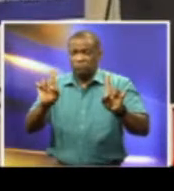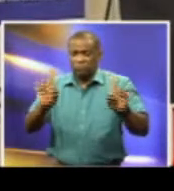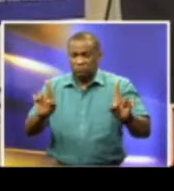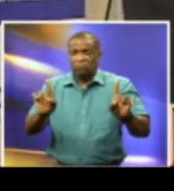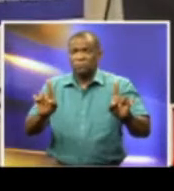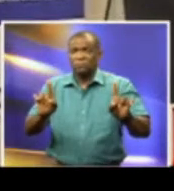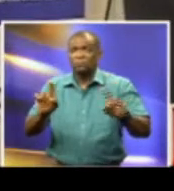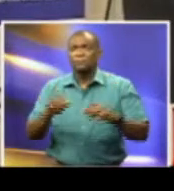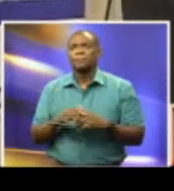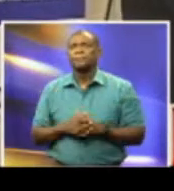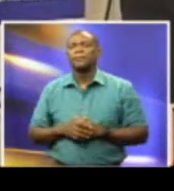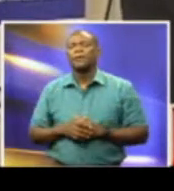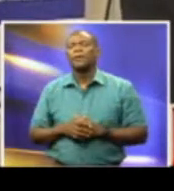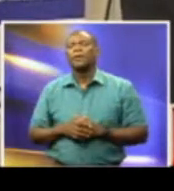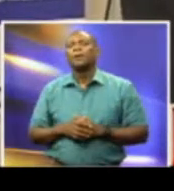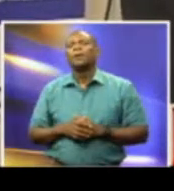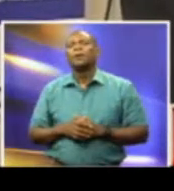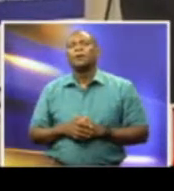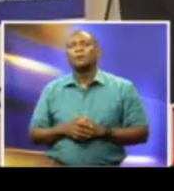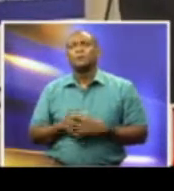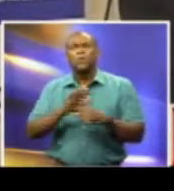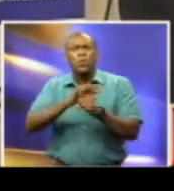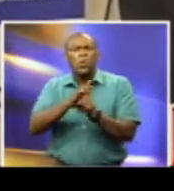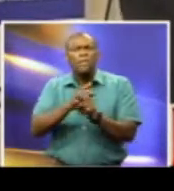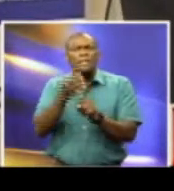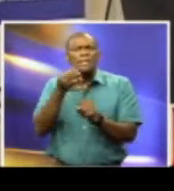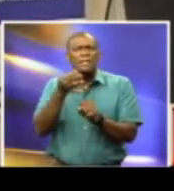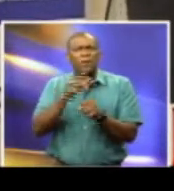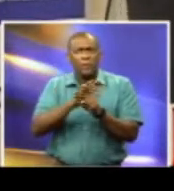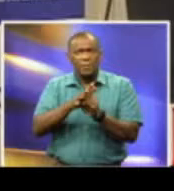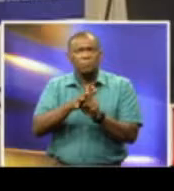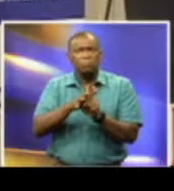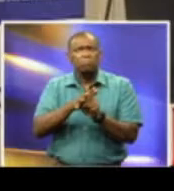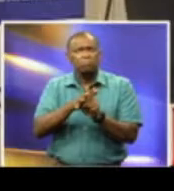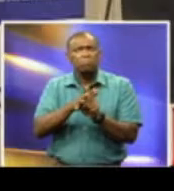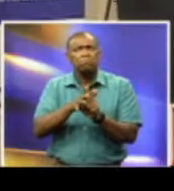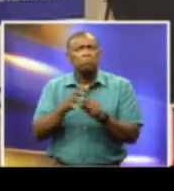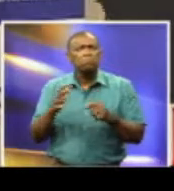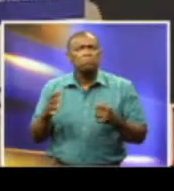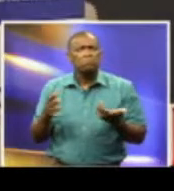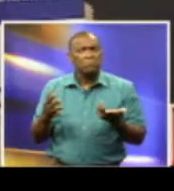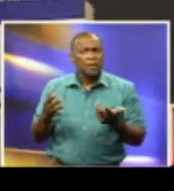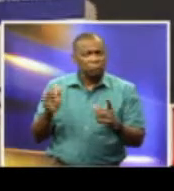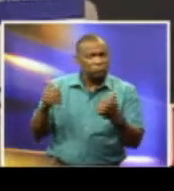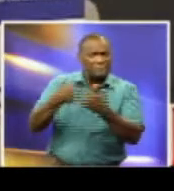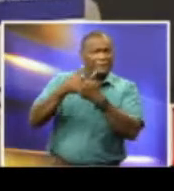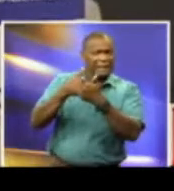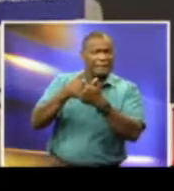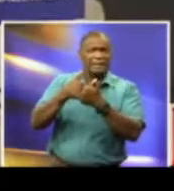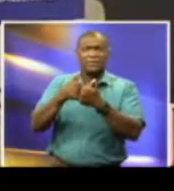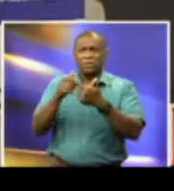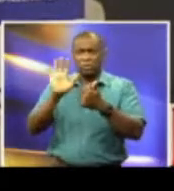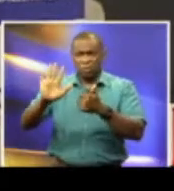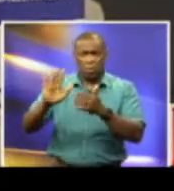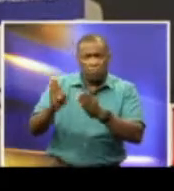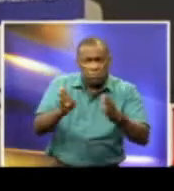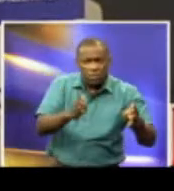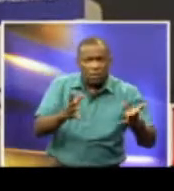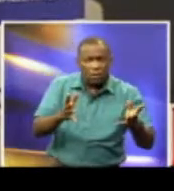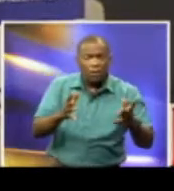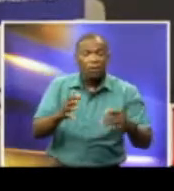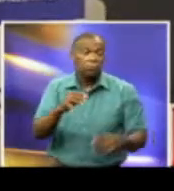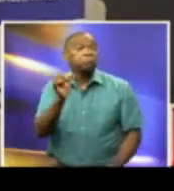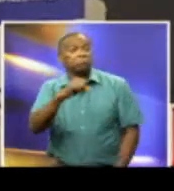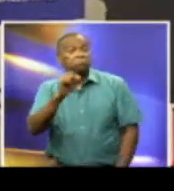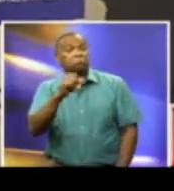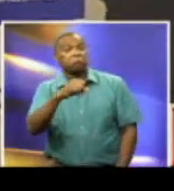The COVID-19 situation was a challenge in terms of preparedness. Certainly, and a few,